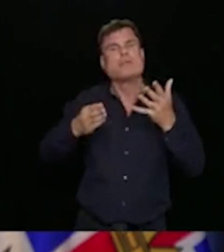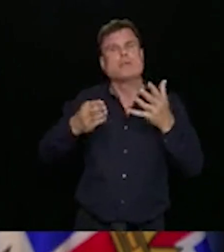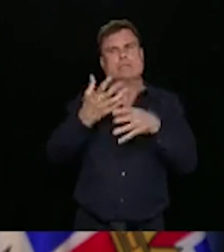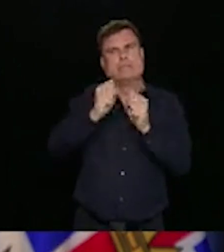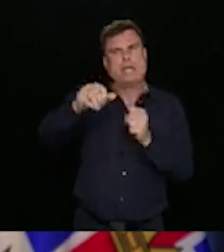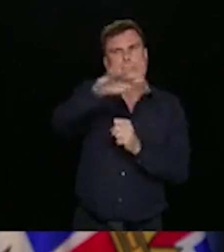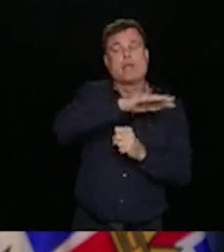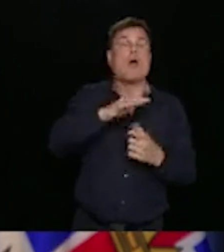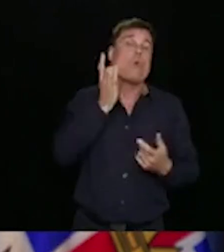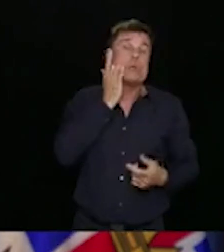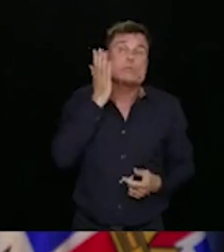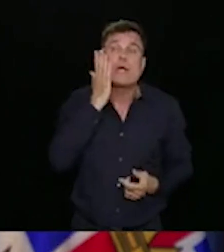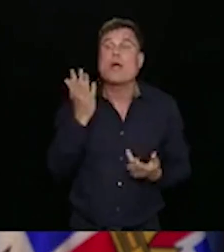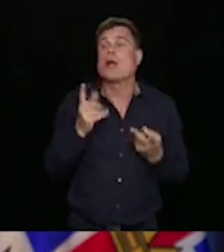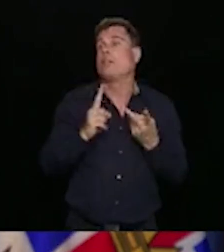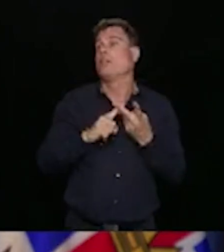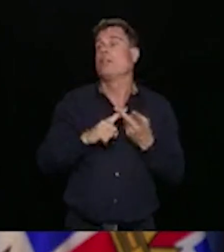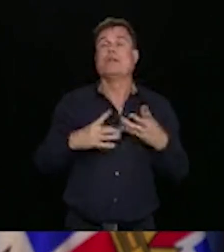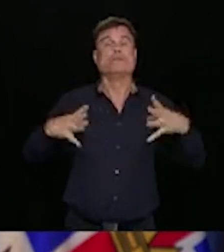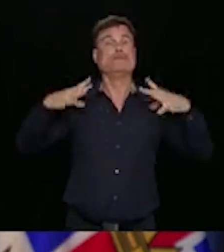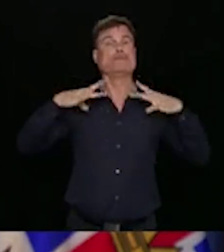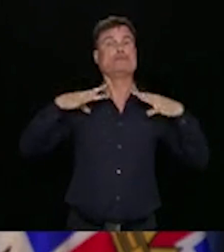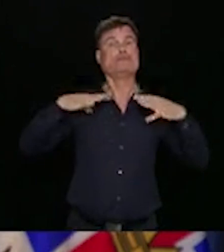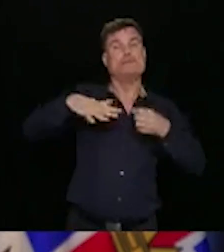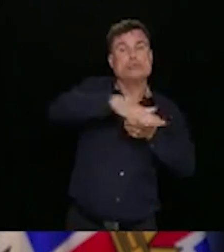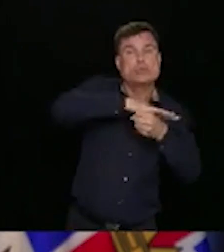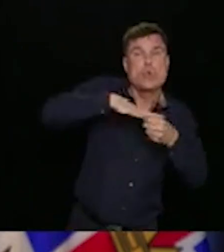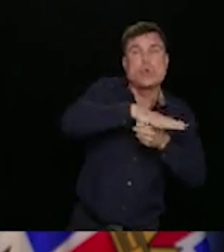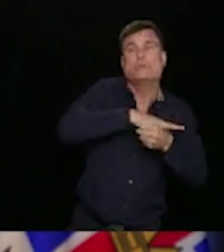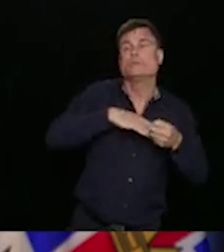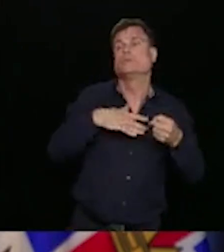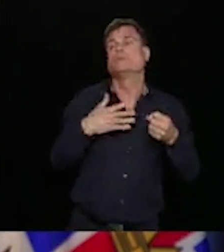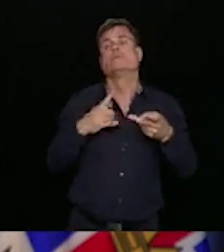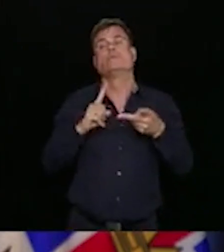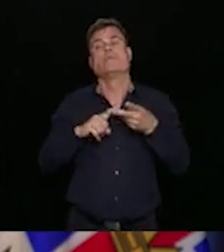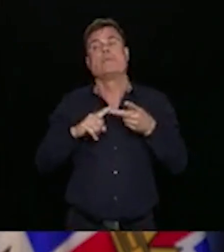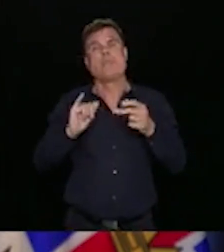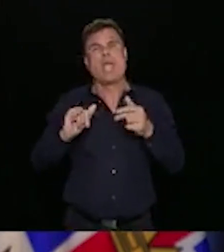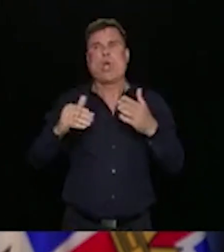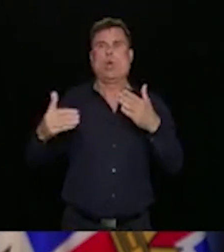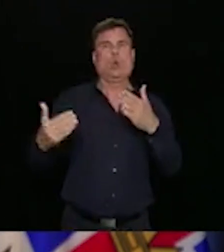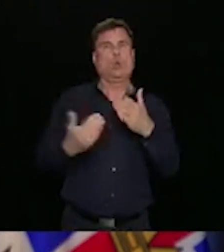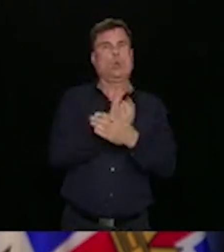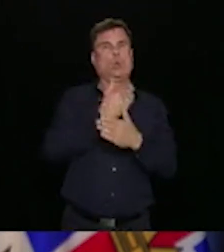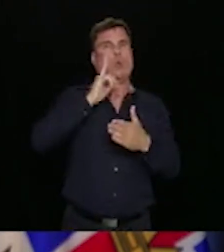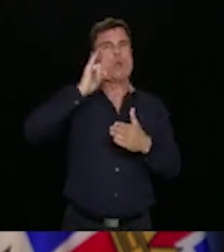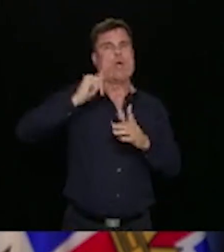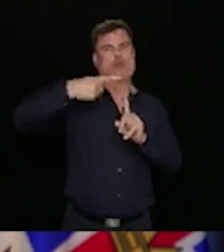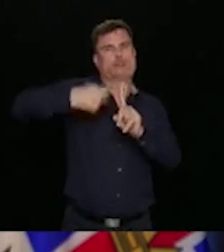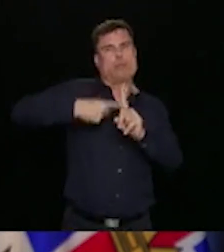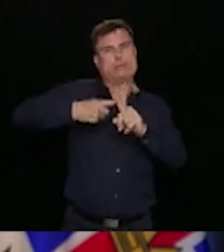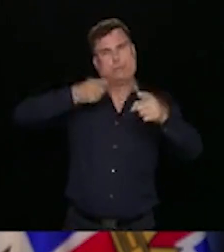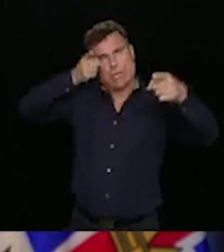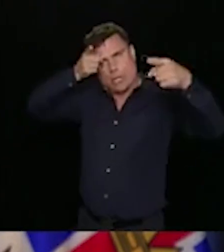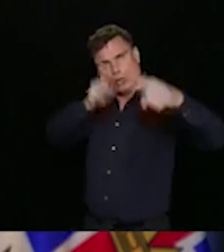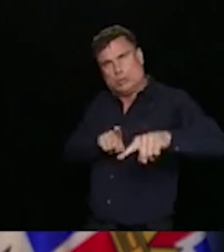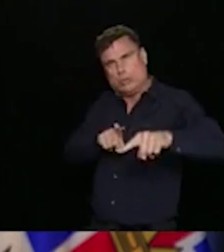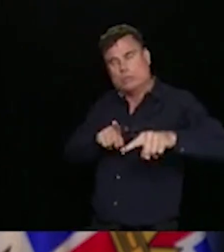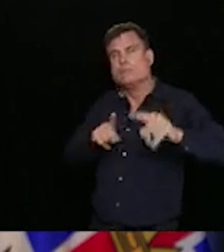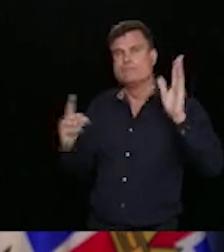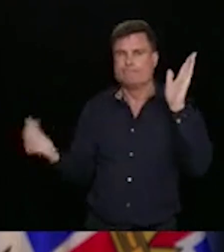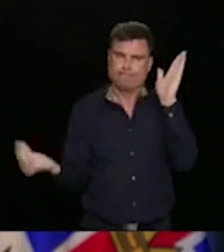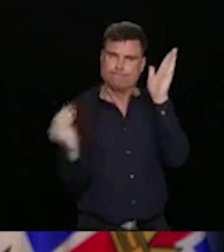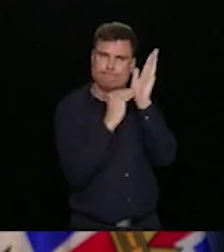have seen the challenge is that people get together and then they have parties and they invite people over. So it will be